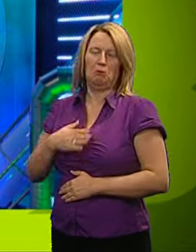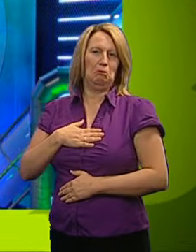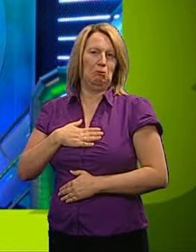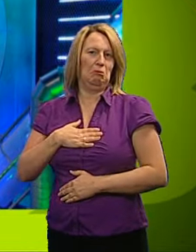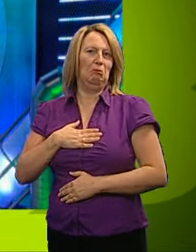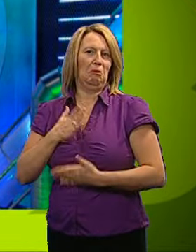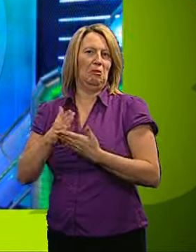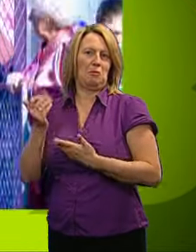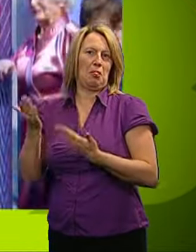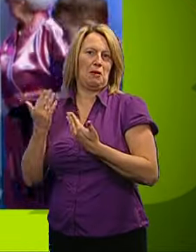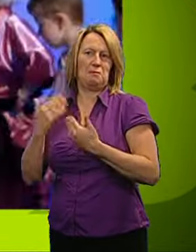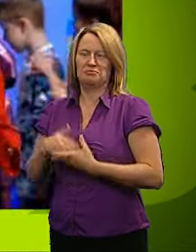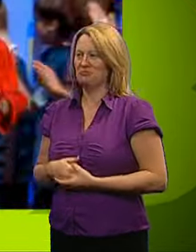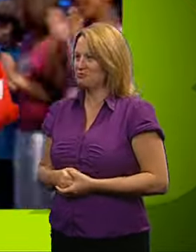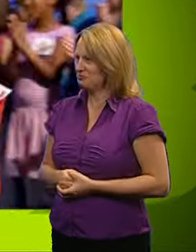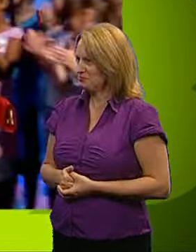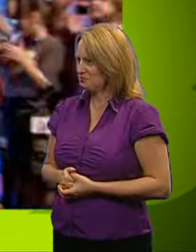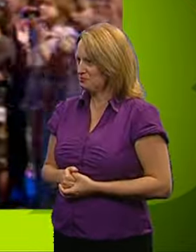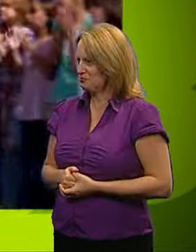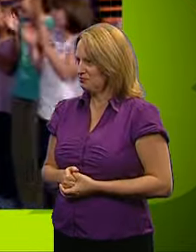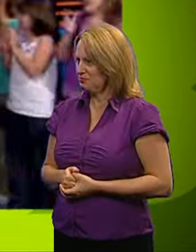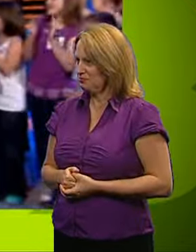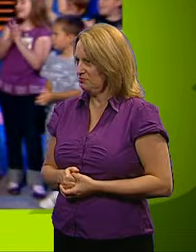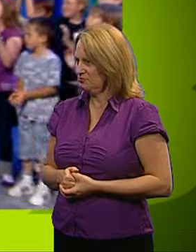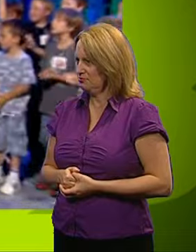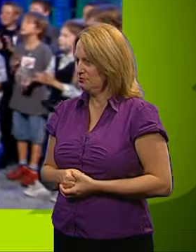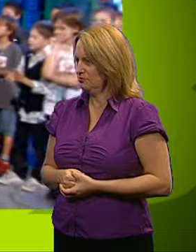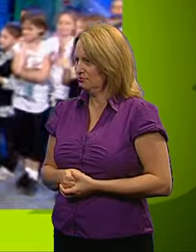believe you're coming into the lab. CHEERING AND APPLAUSE